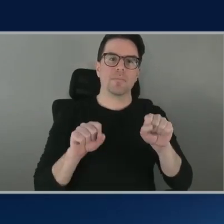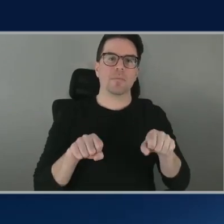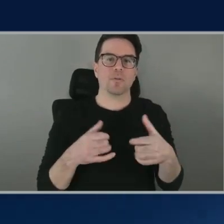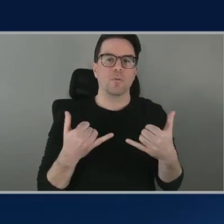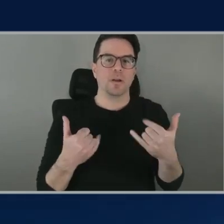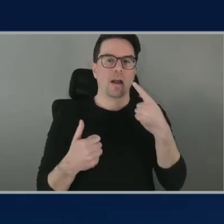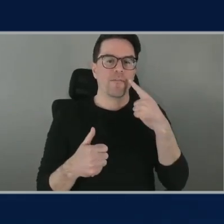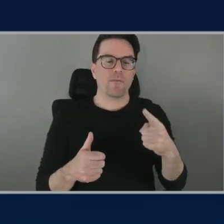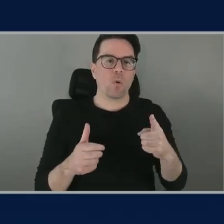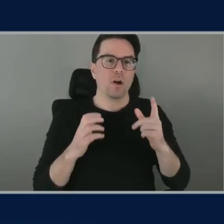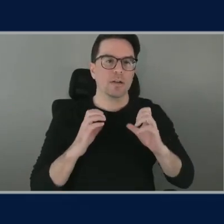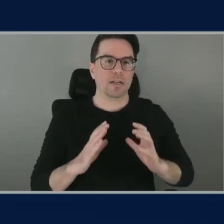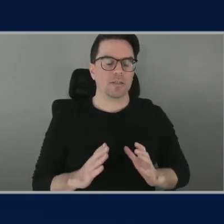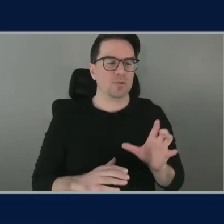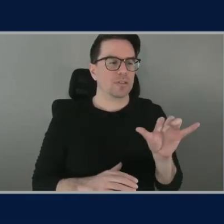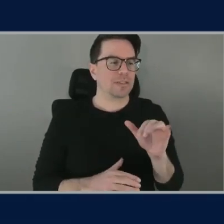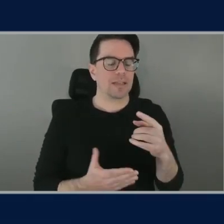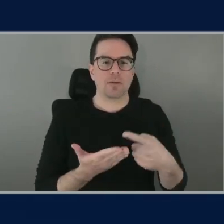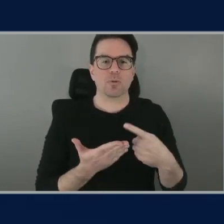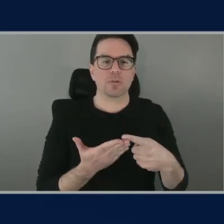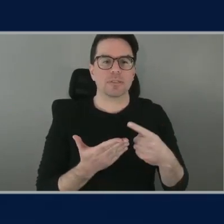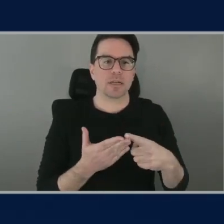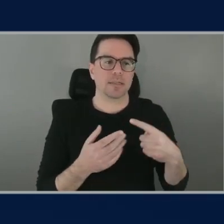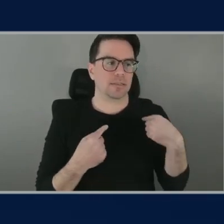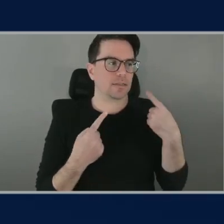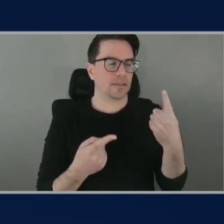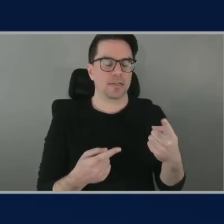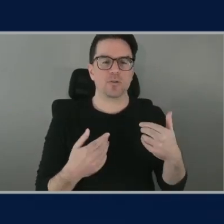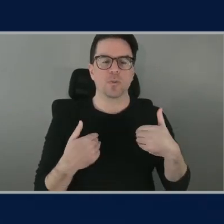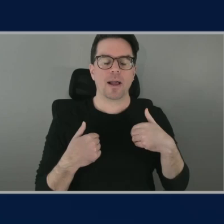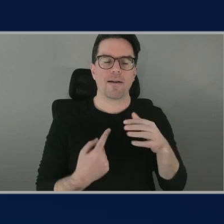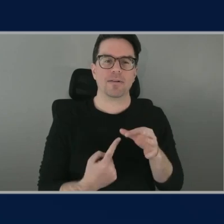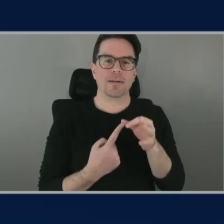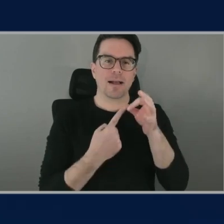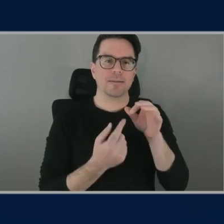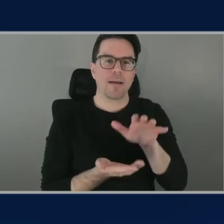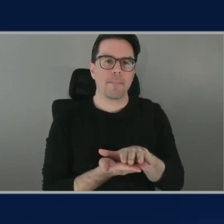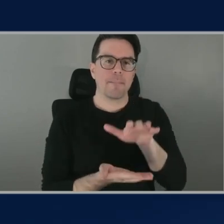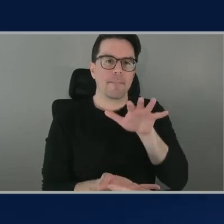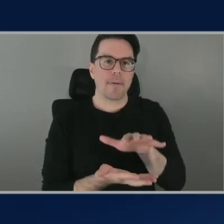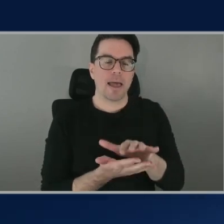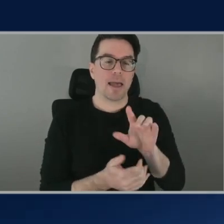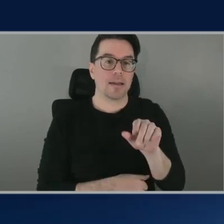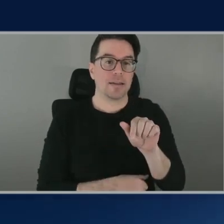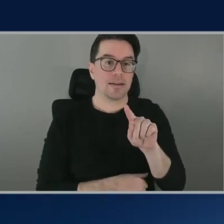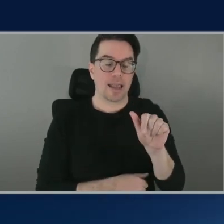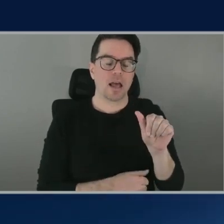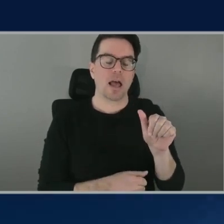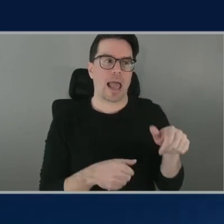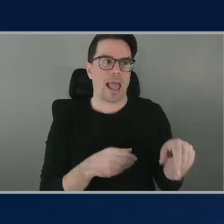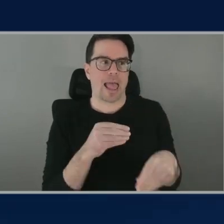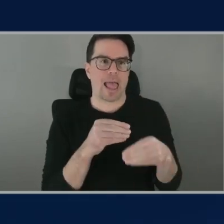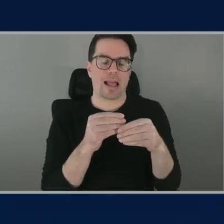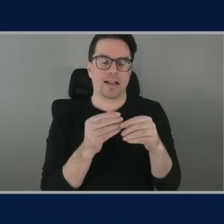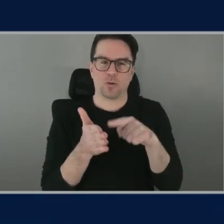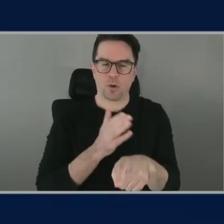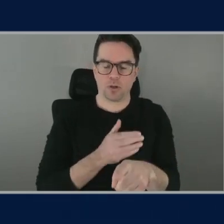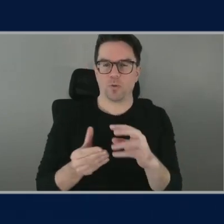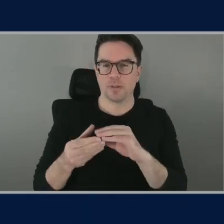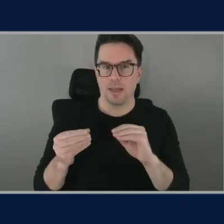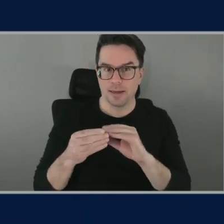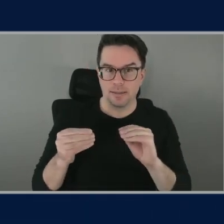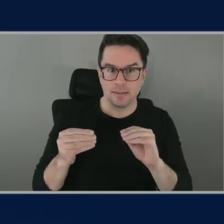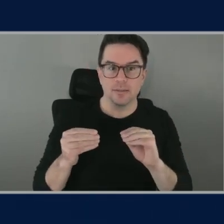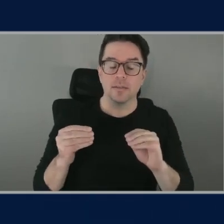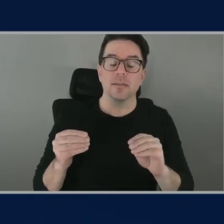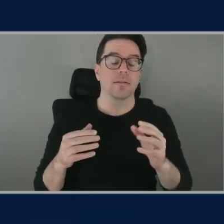like like like we were discussing to bring in custom metadata uh actually adds to what you're saying here the um it's uh there